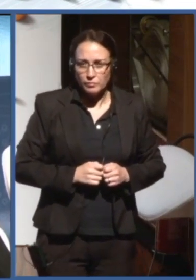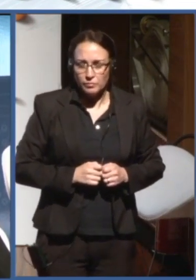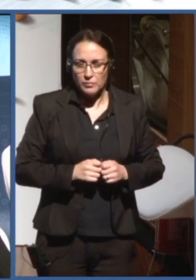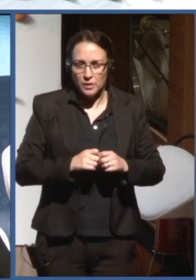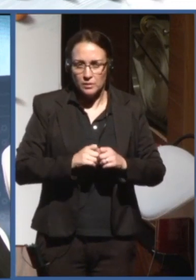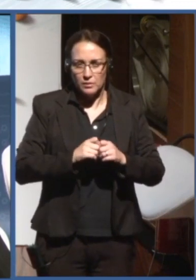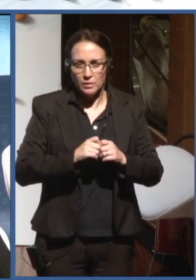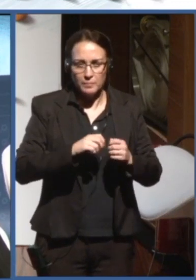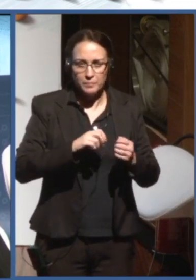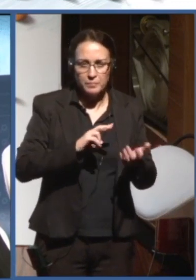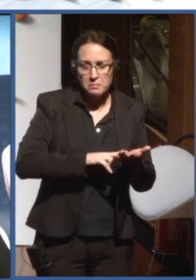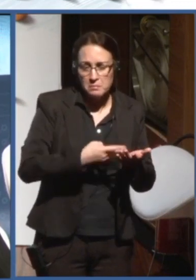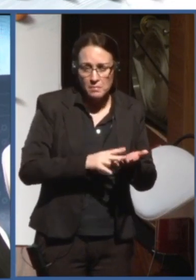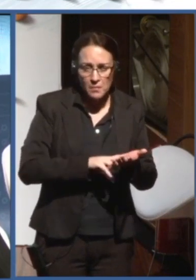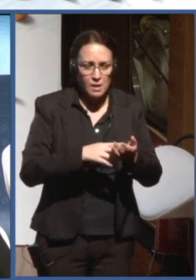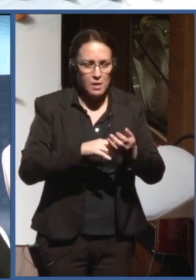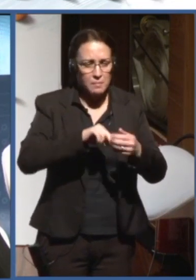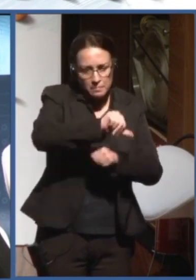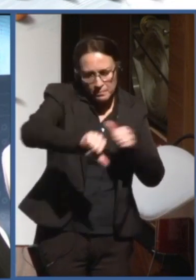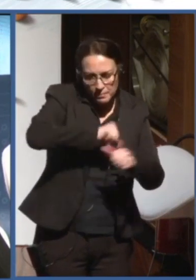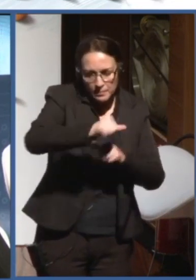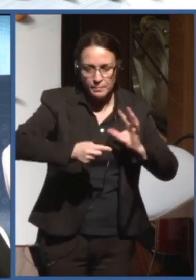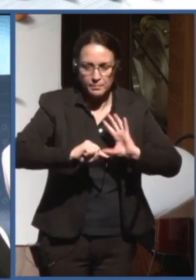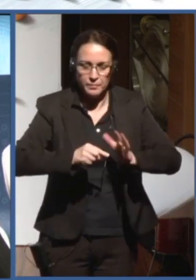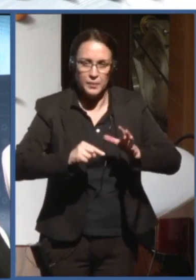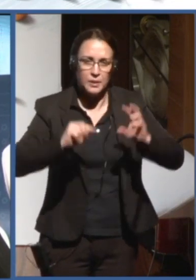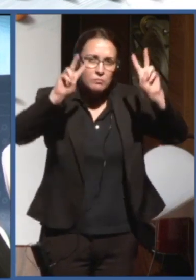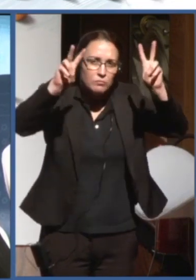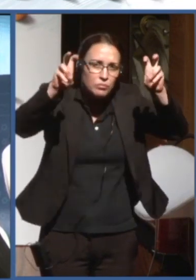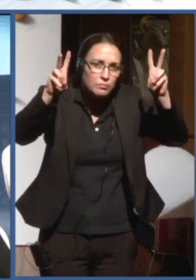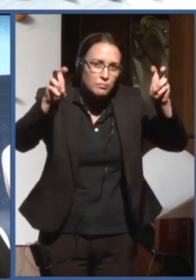okay. The gentleman there, and the lady. And then we close the list. Please.